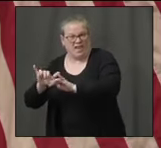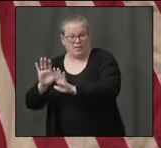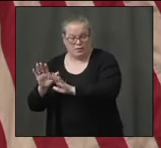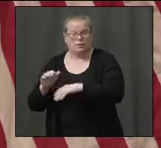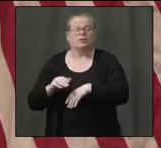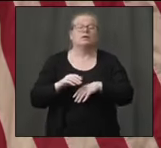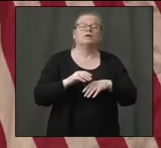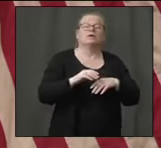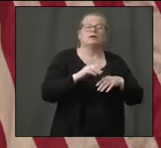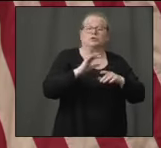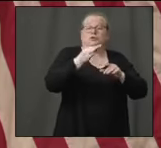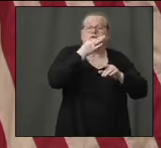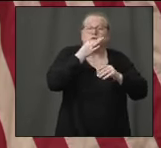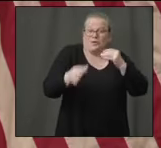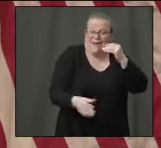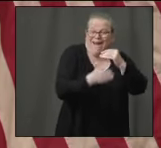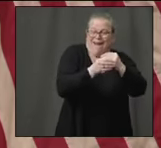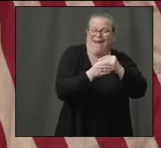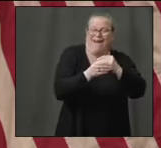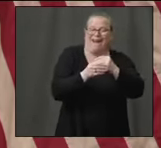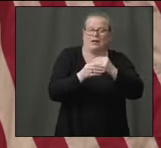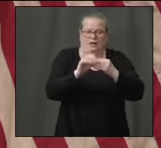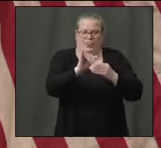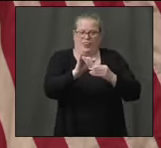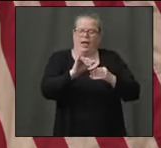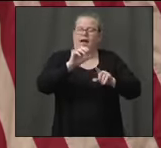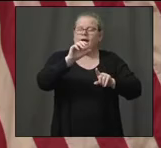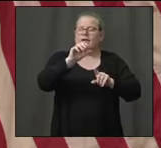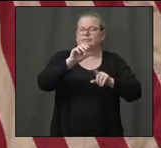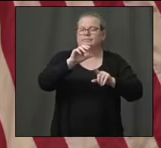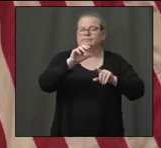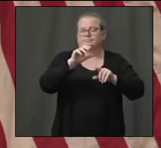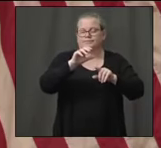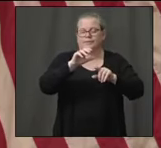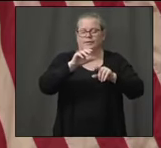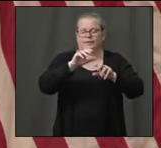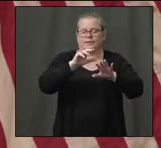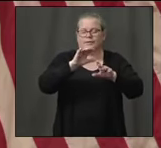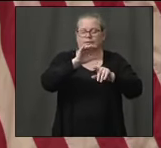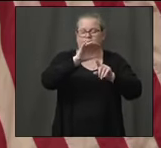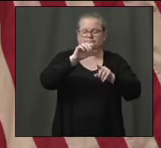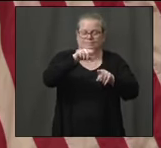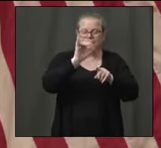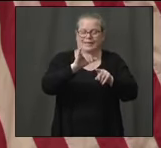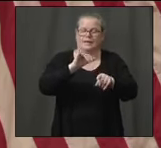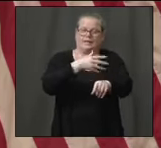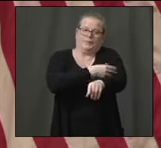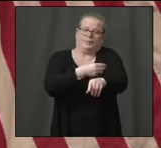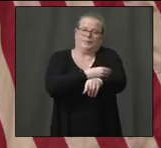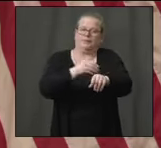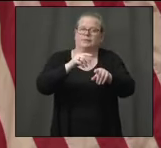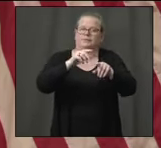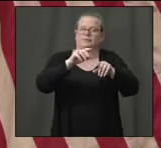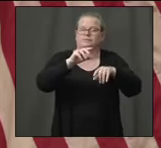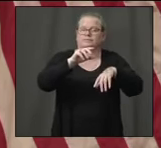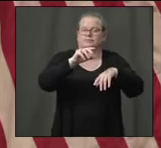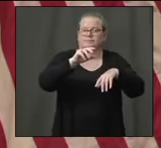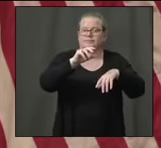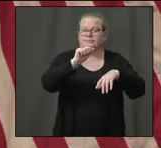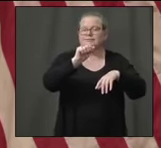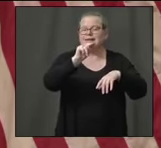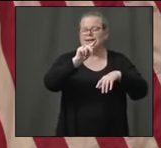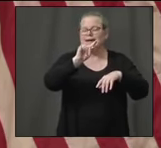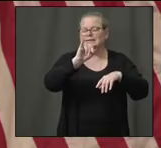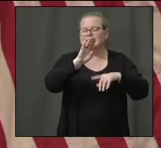-based test. The difference between the molecular and the first diagnostic test is that first test requires a nasal